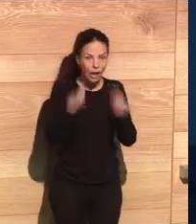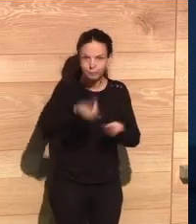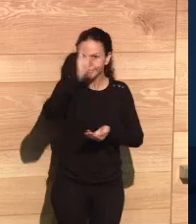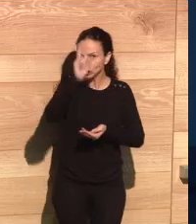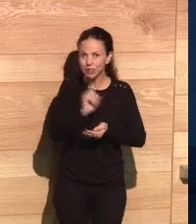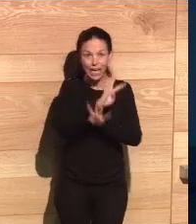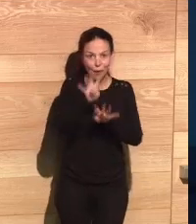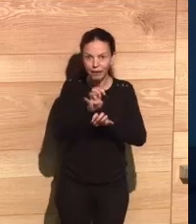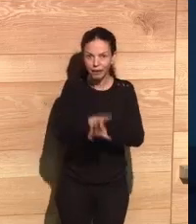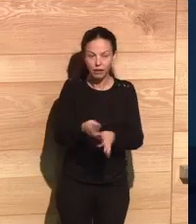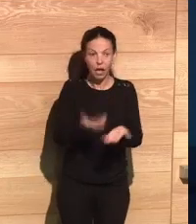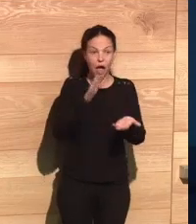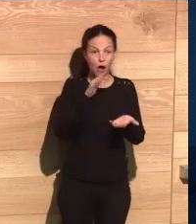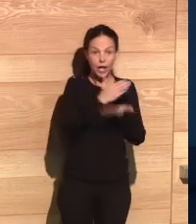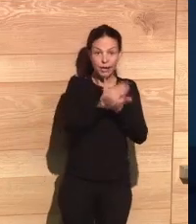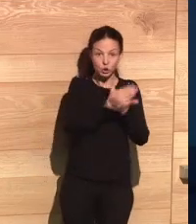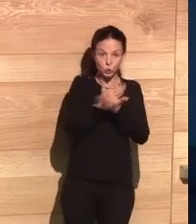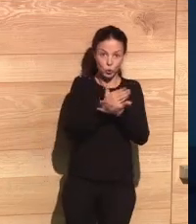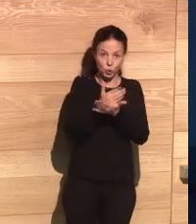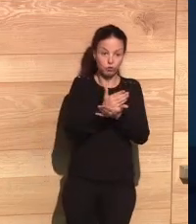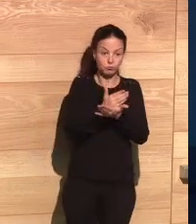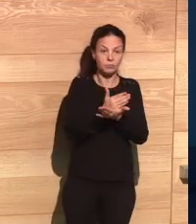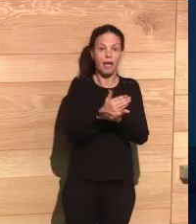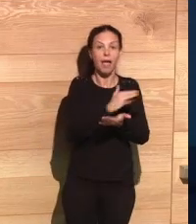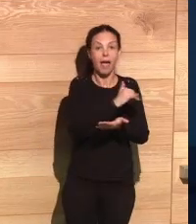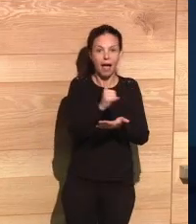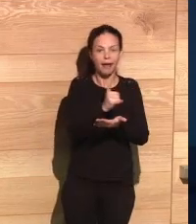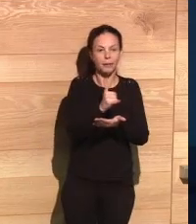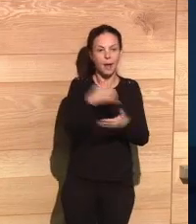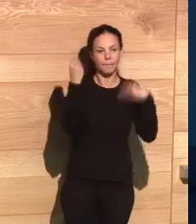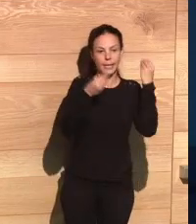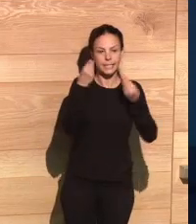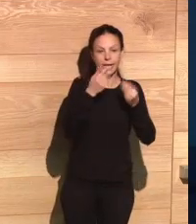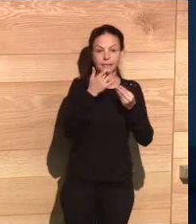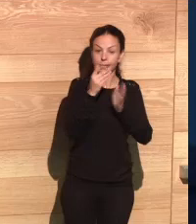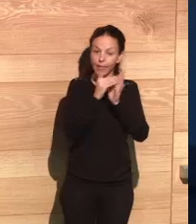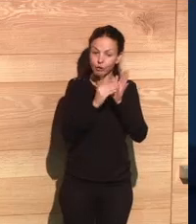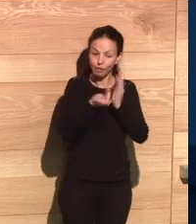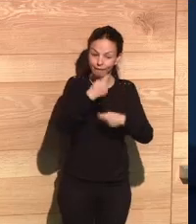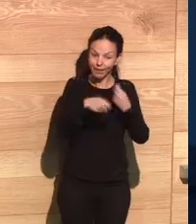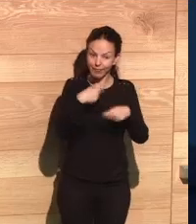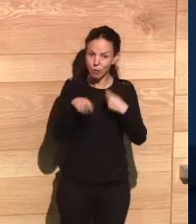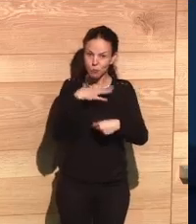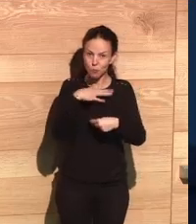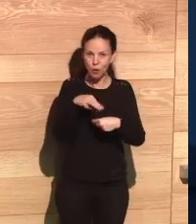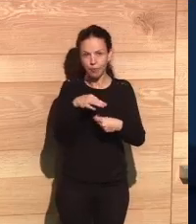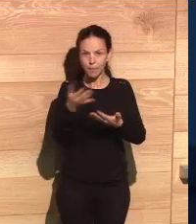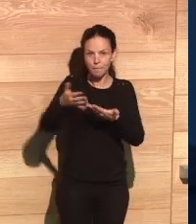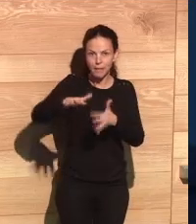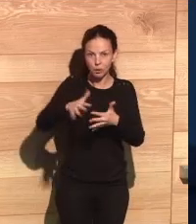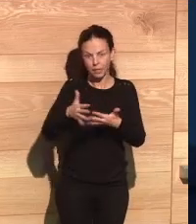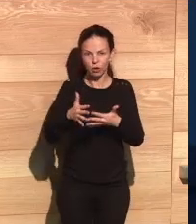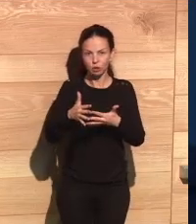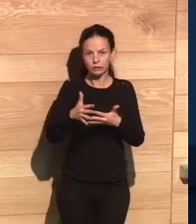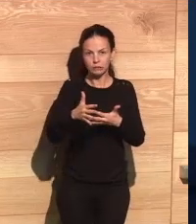key, and it makes it difficult to place value on data. There are some studies now that tell us that if people